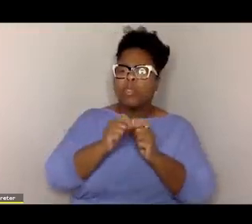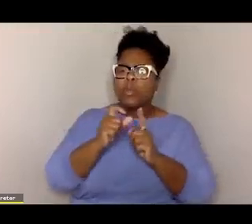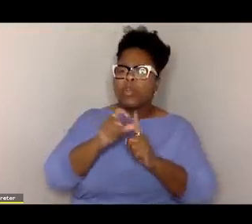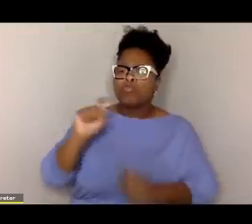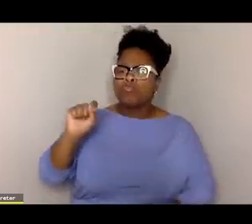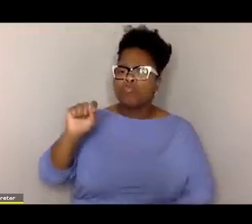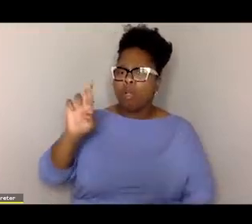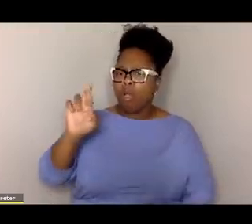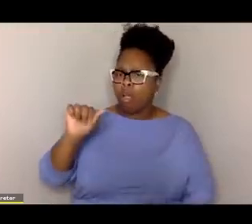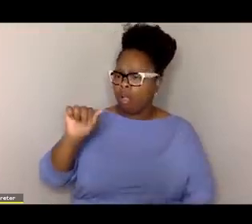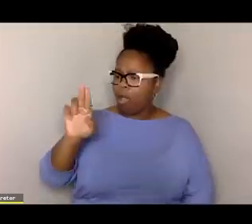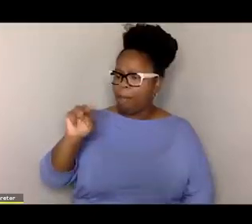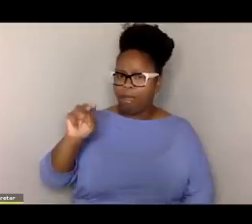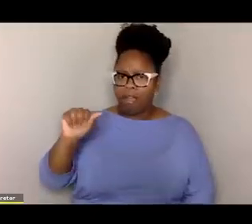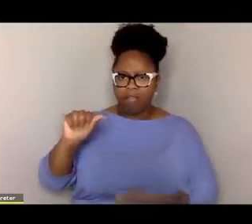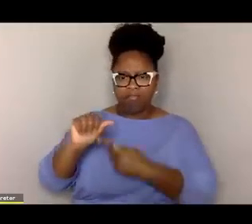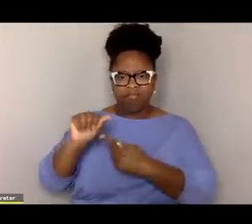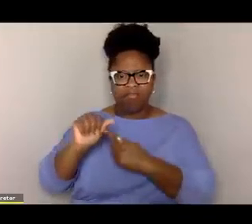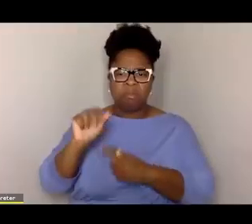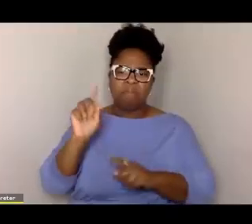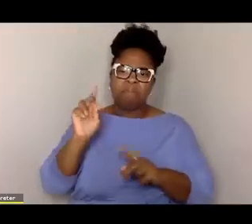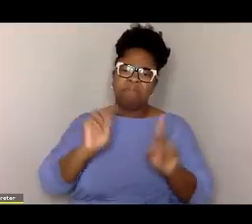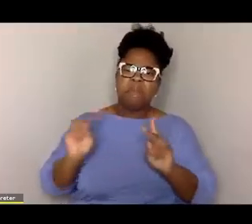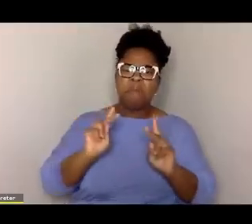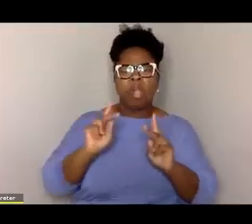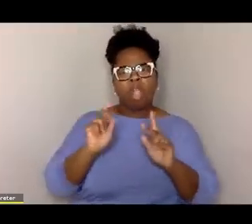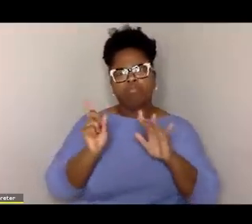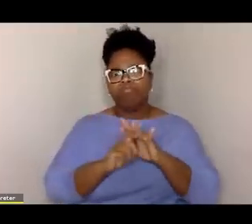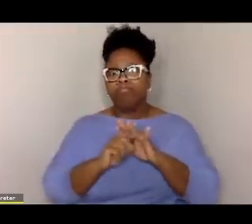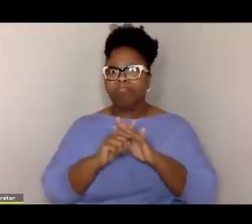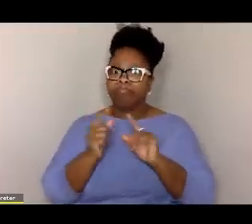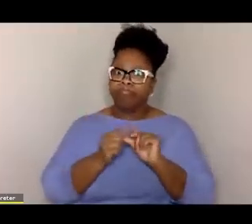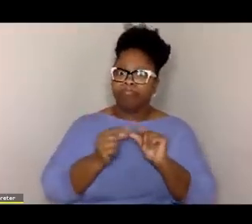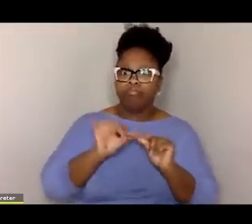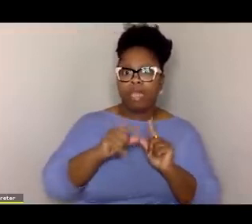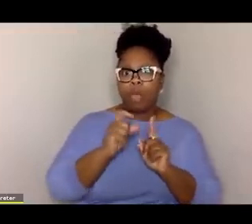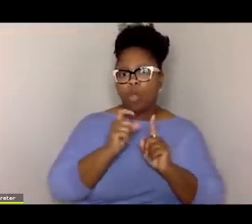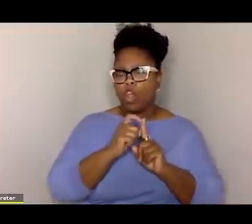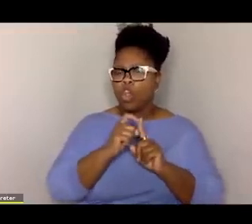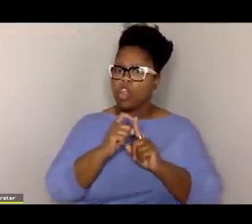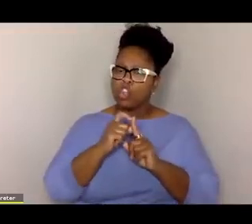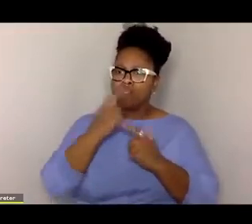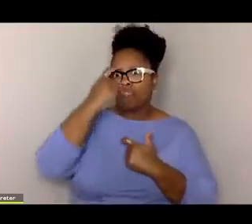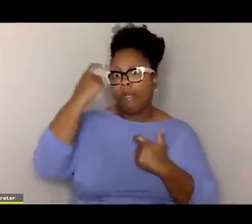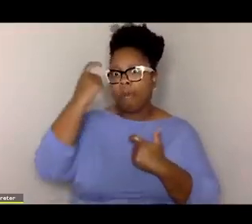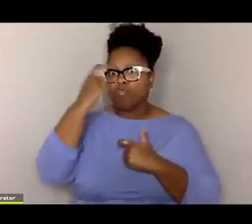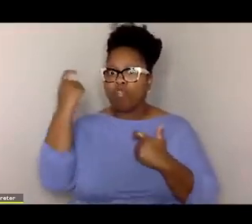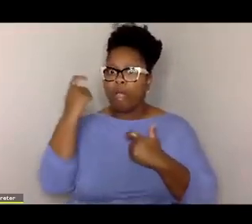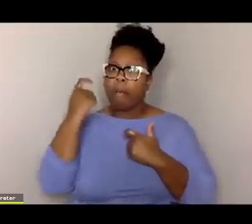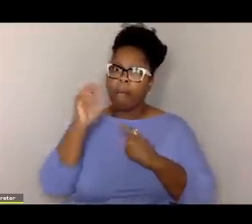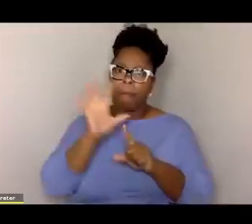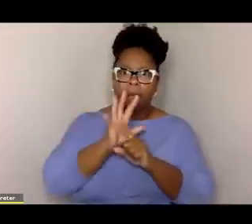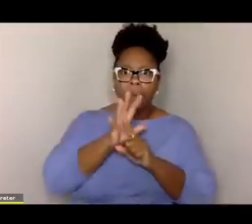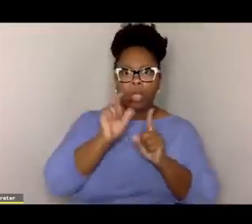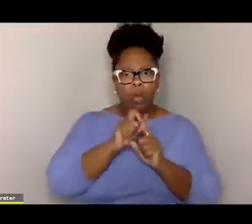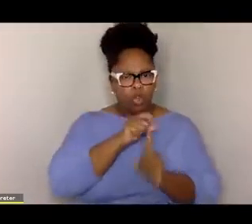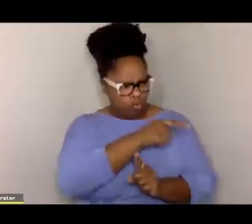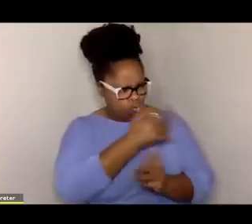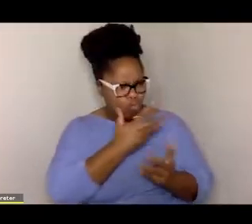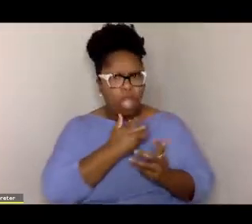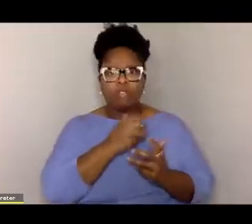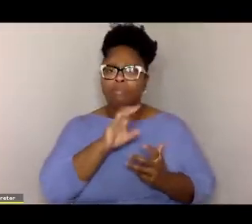start with the word trauma, because I know it's a term that's thrown a lot, thrown around a lot nowadays. And you'd like to be